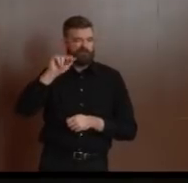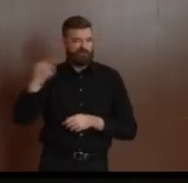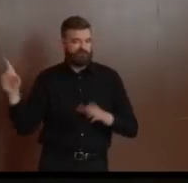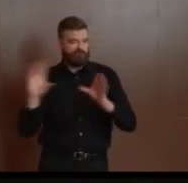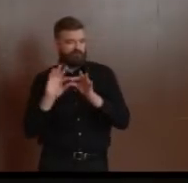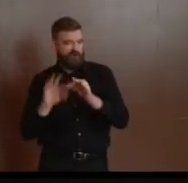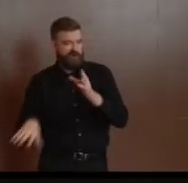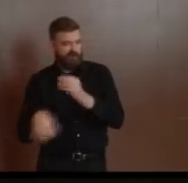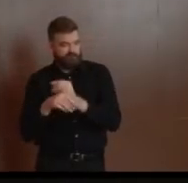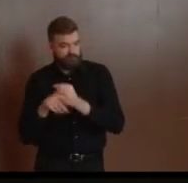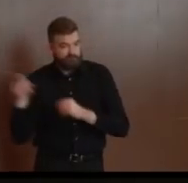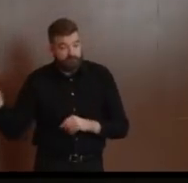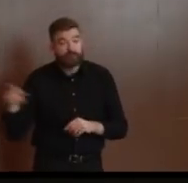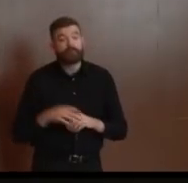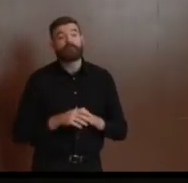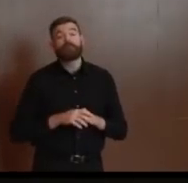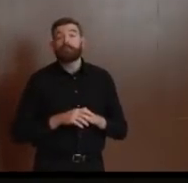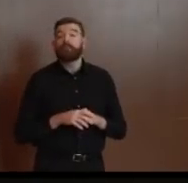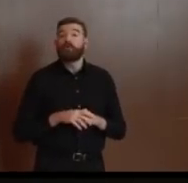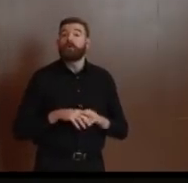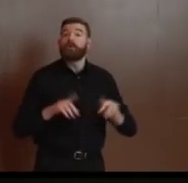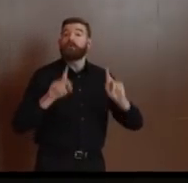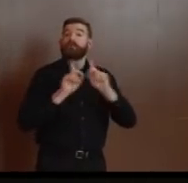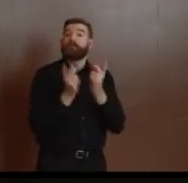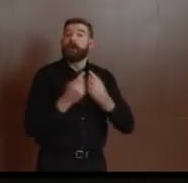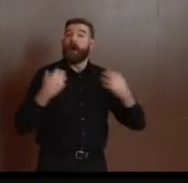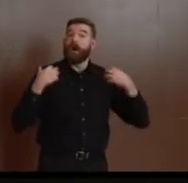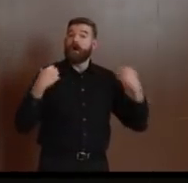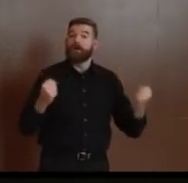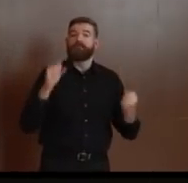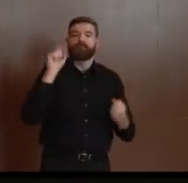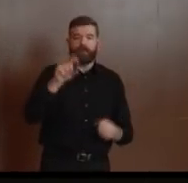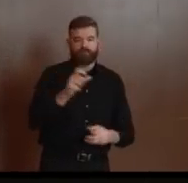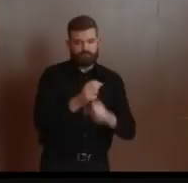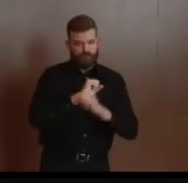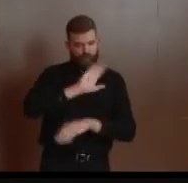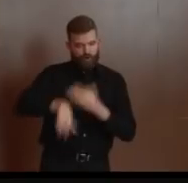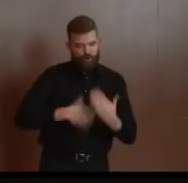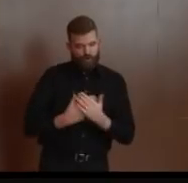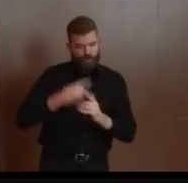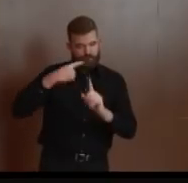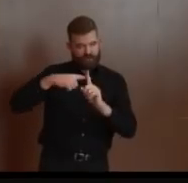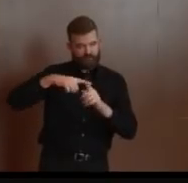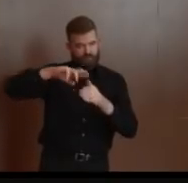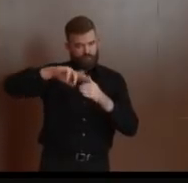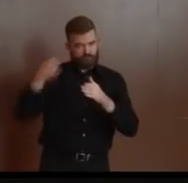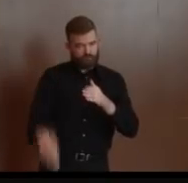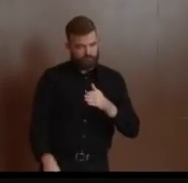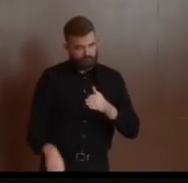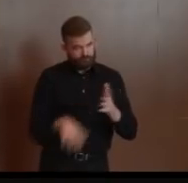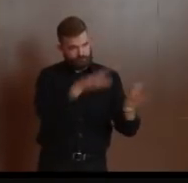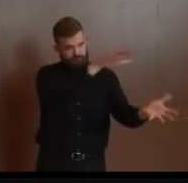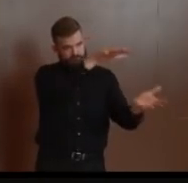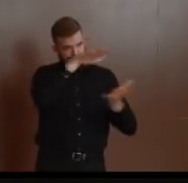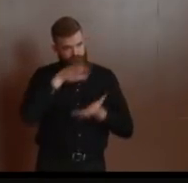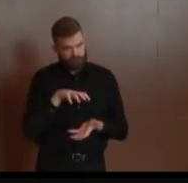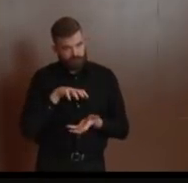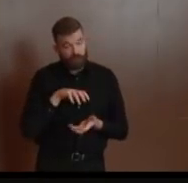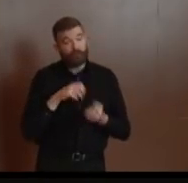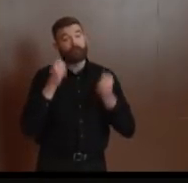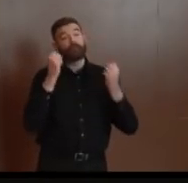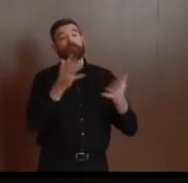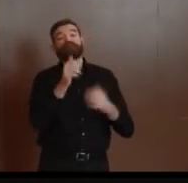we're supposed to be getting all the positive results. And actually, many of our commercial laboratories, the largest